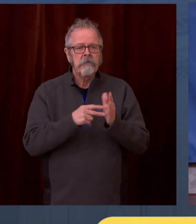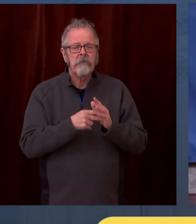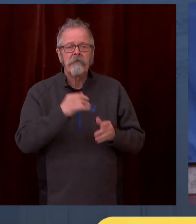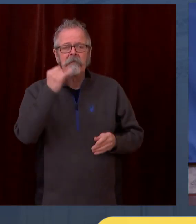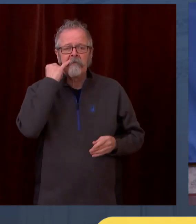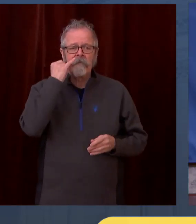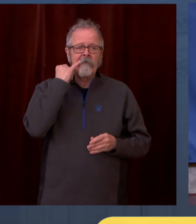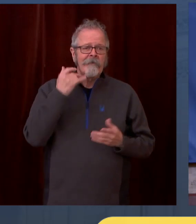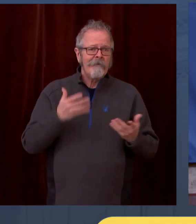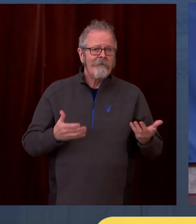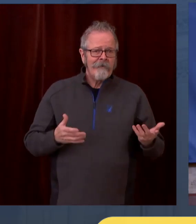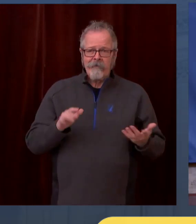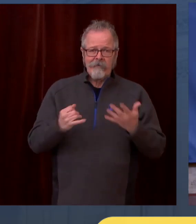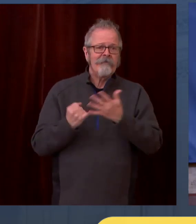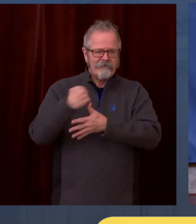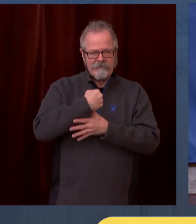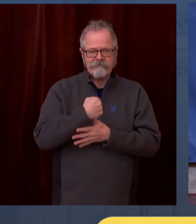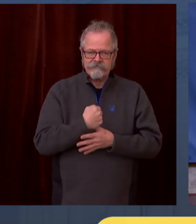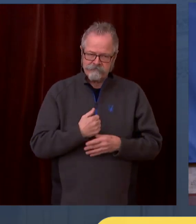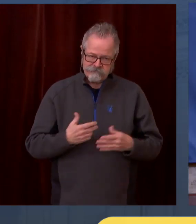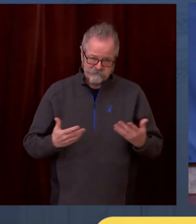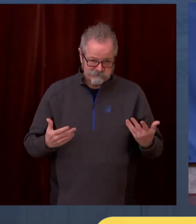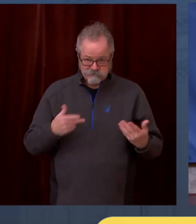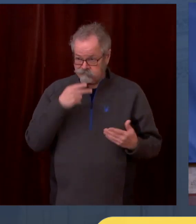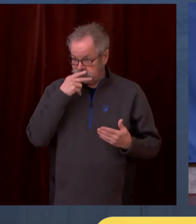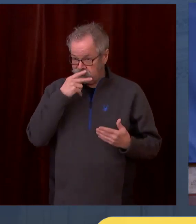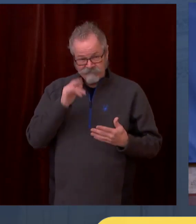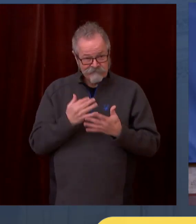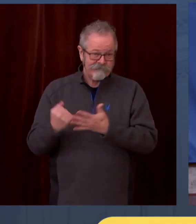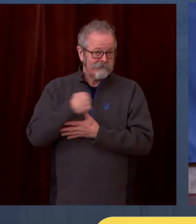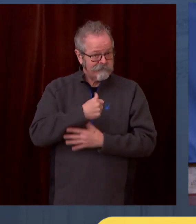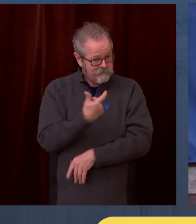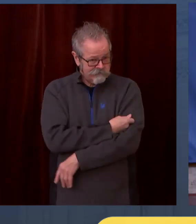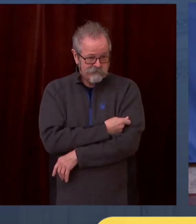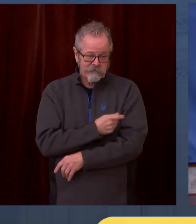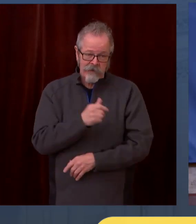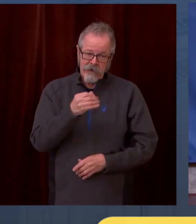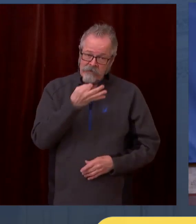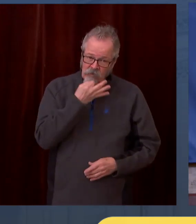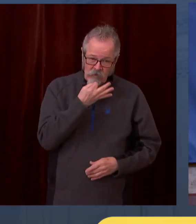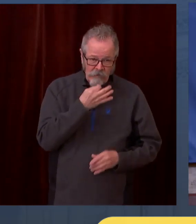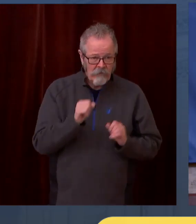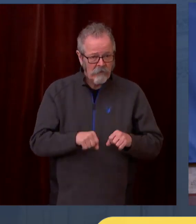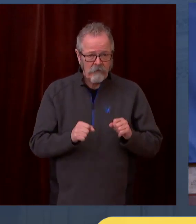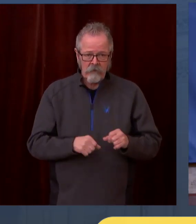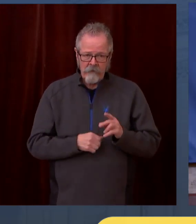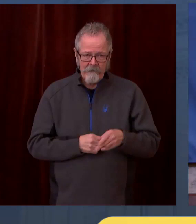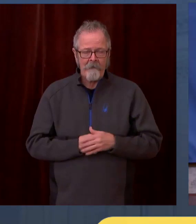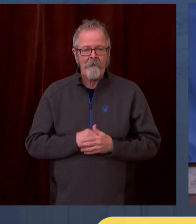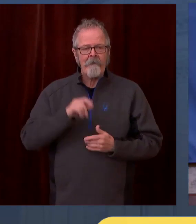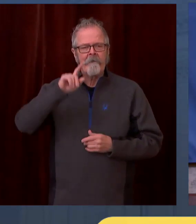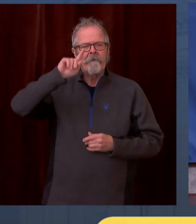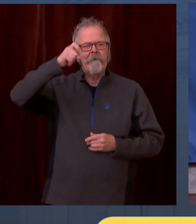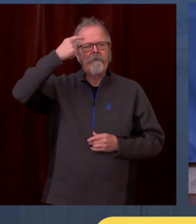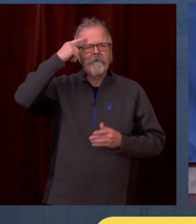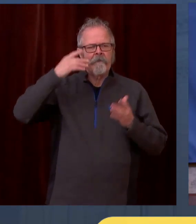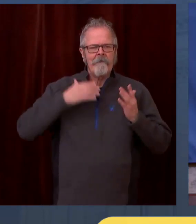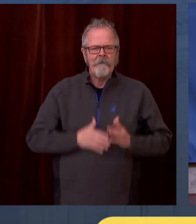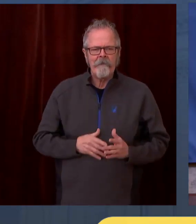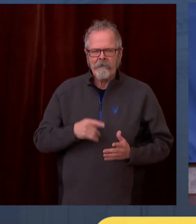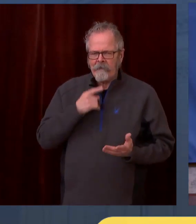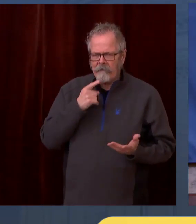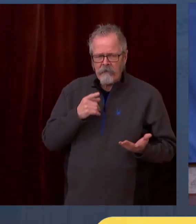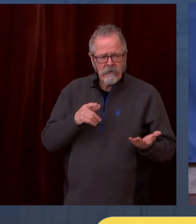possible and to deal with, to help people whose jobs have necessitated them being exposed in